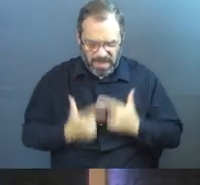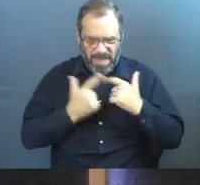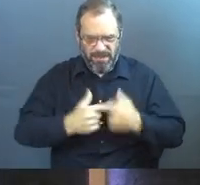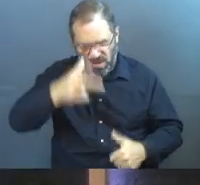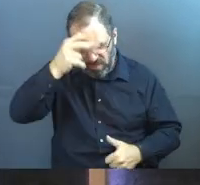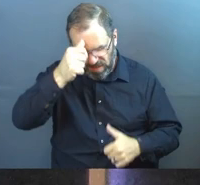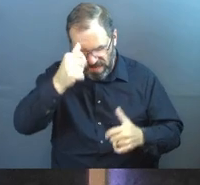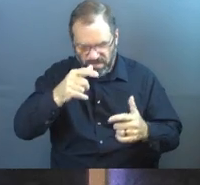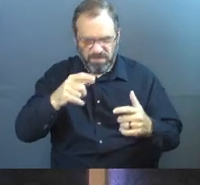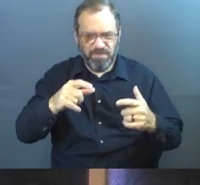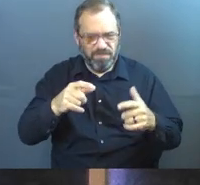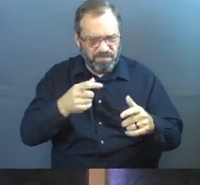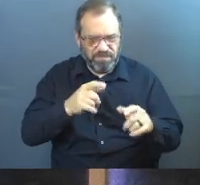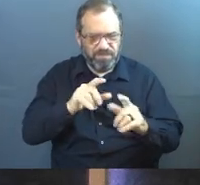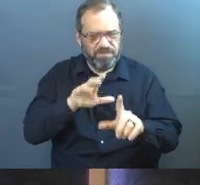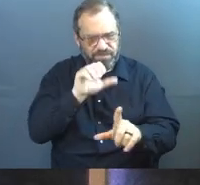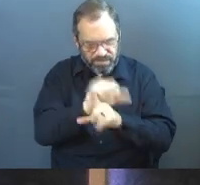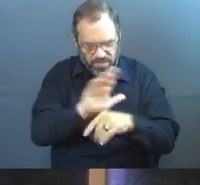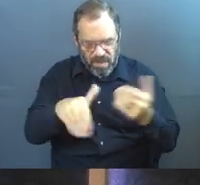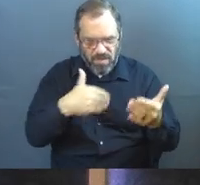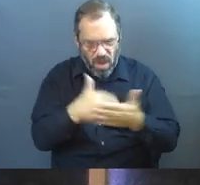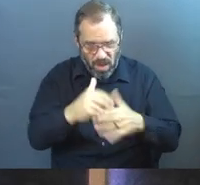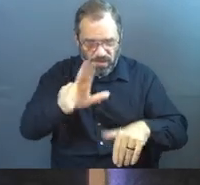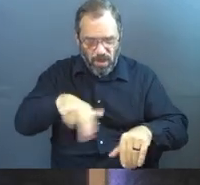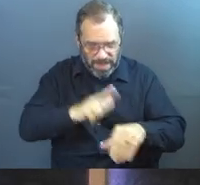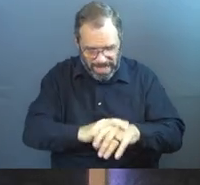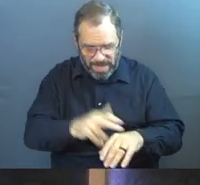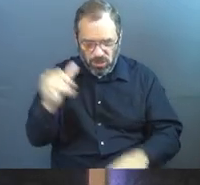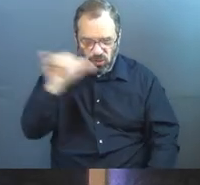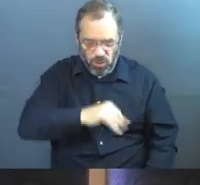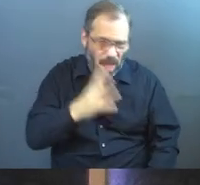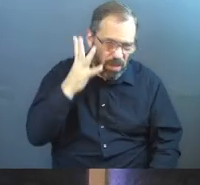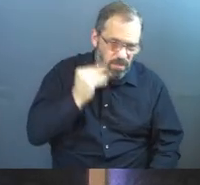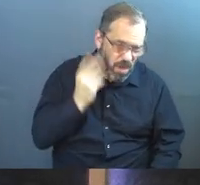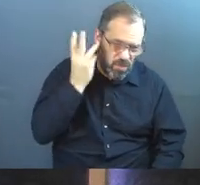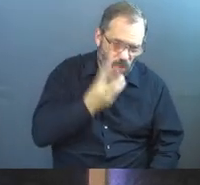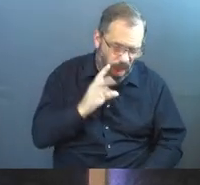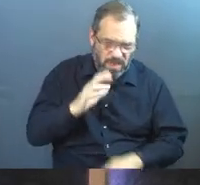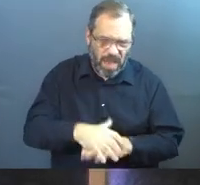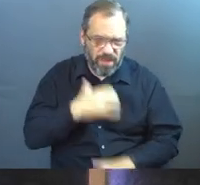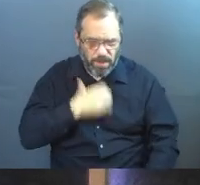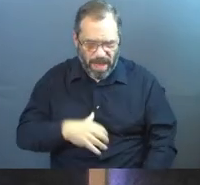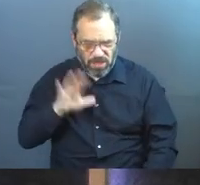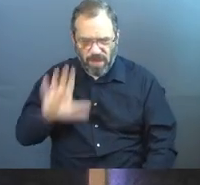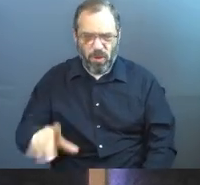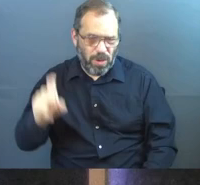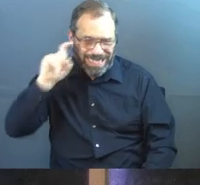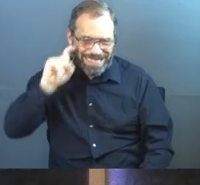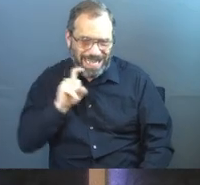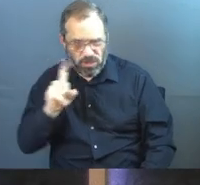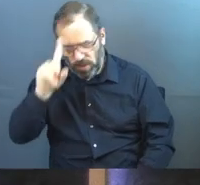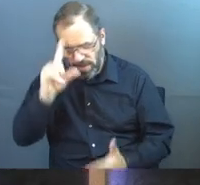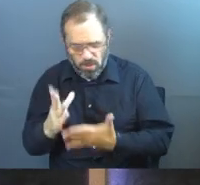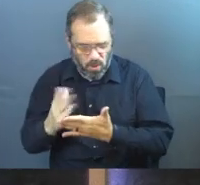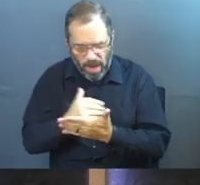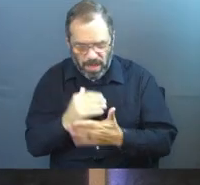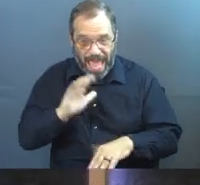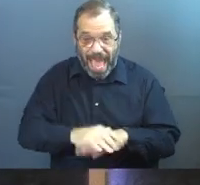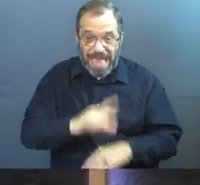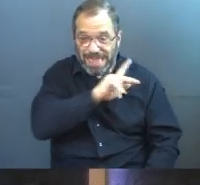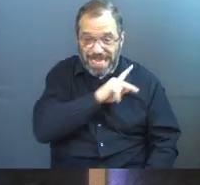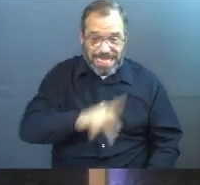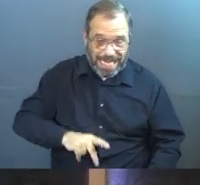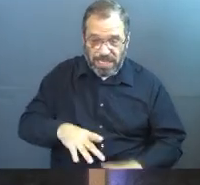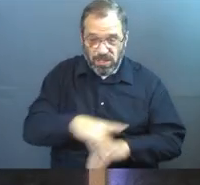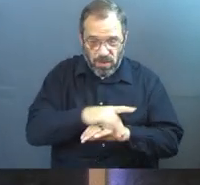for demons, a haunt for every unclean spirit. For all nations have drunk the wine of the passion of her sexual immorality. The kings of the